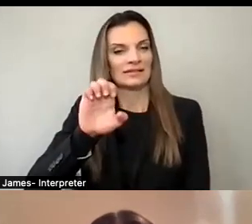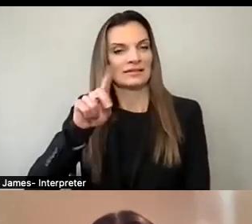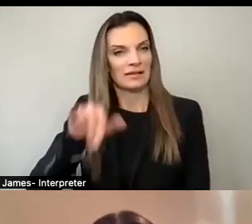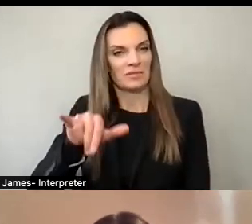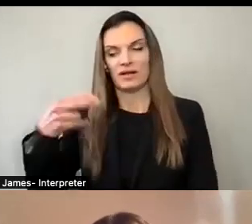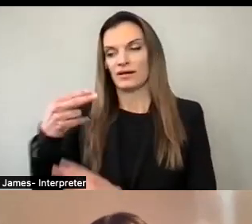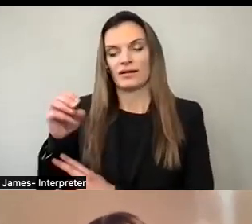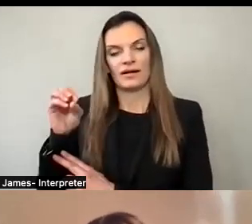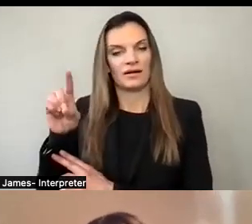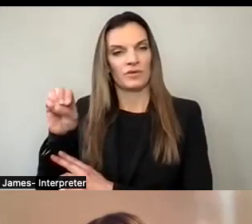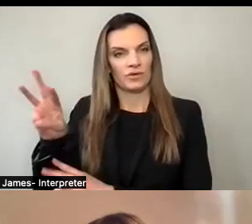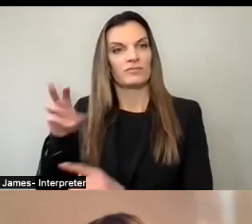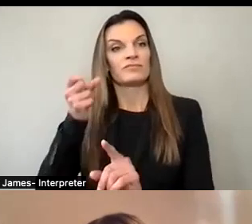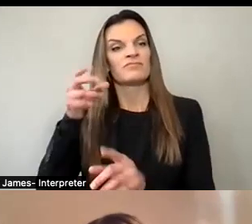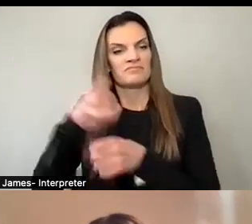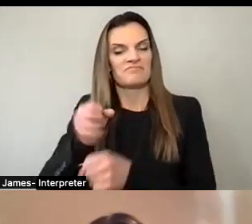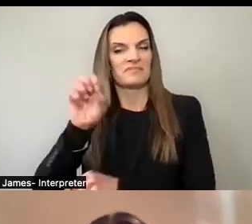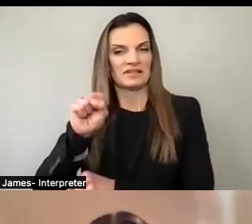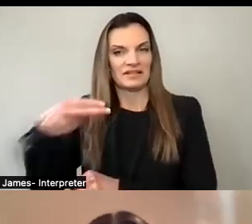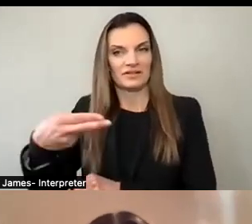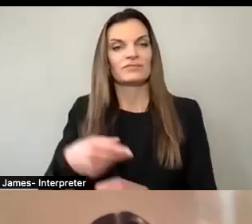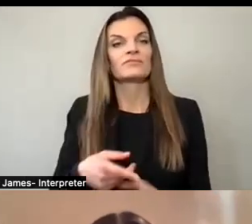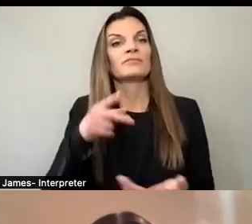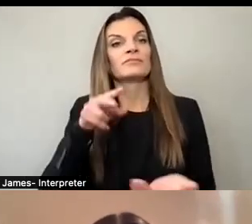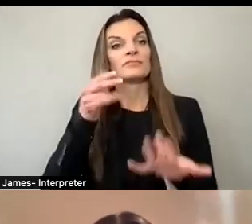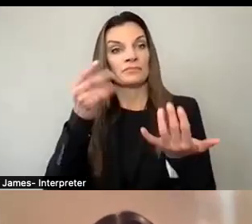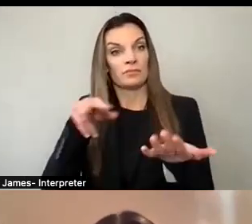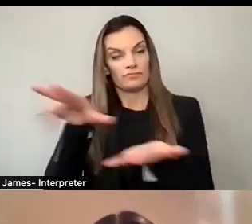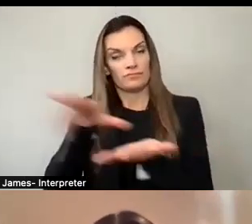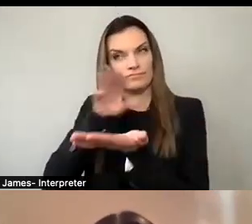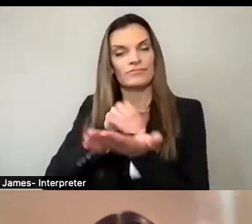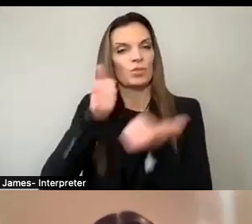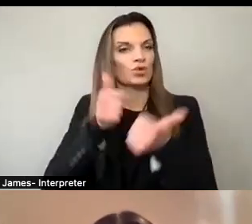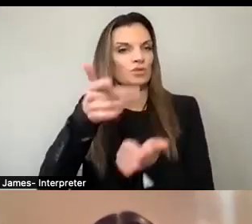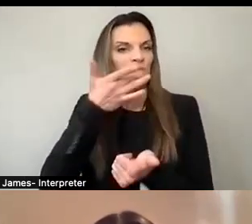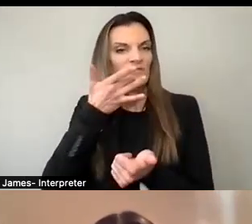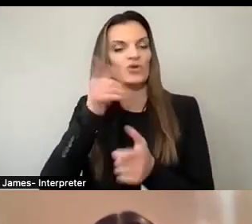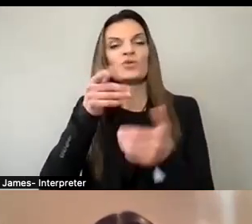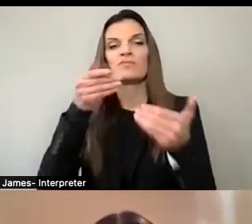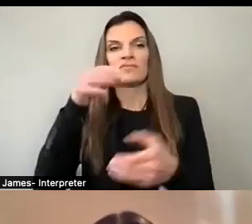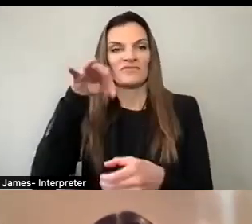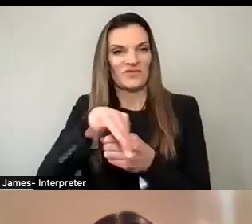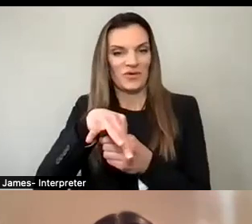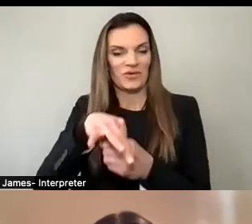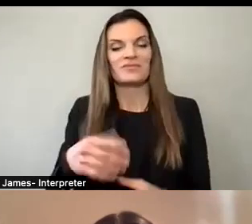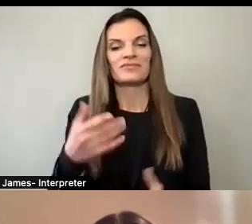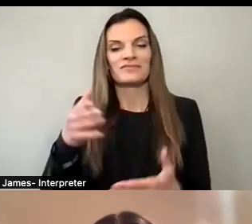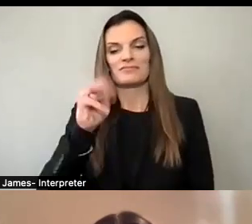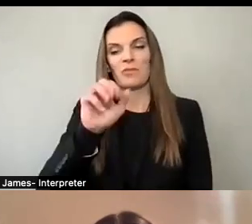make an informed decision when you vote on March 21st. I welcome the two candidates for mayor,